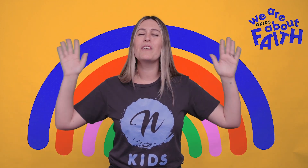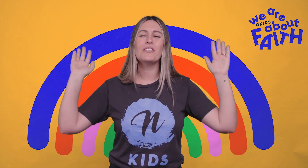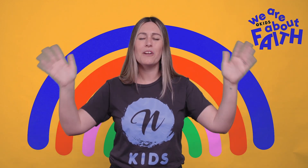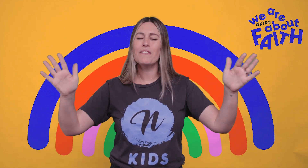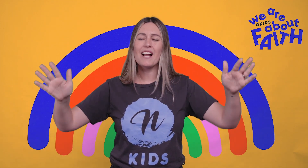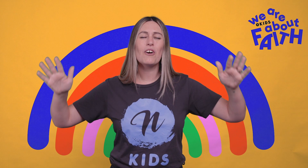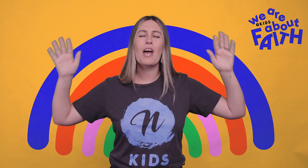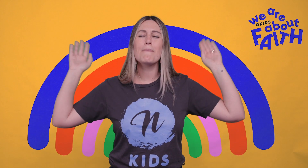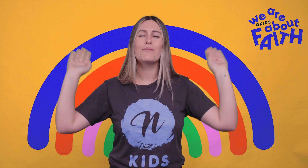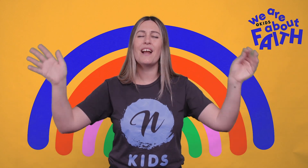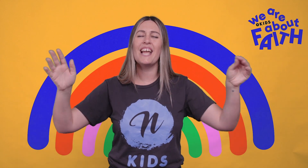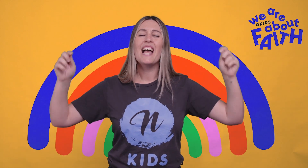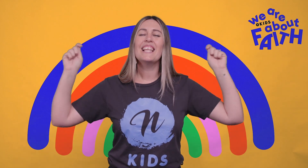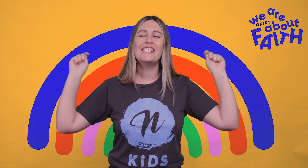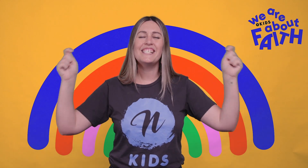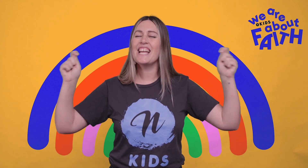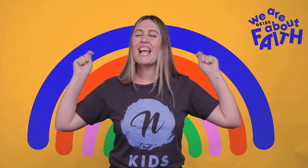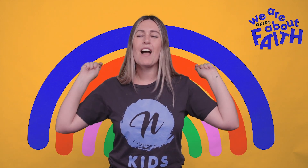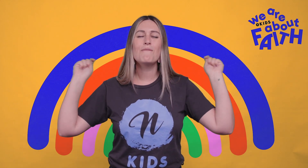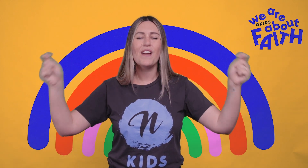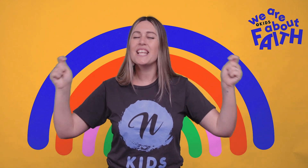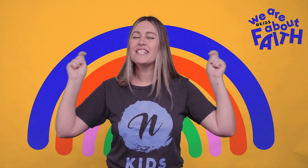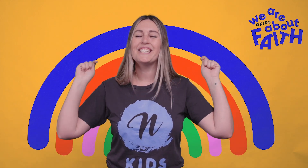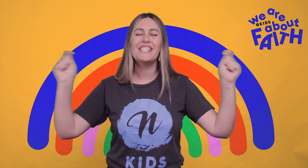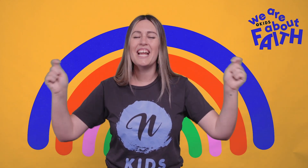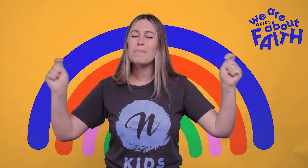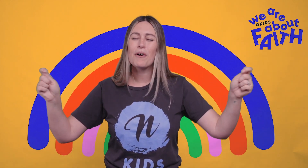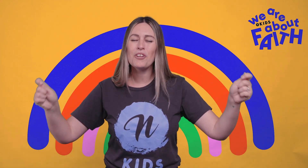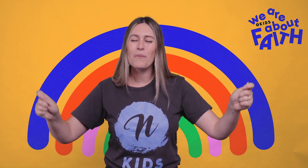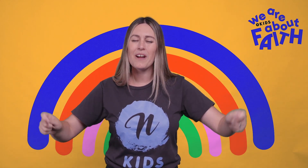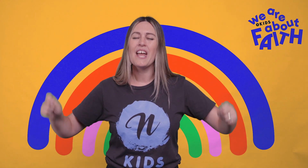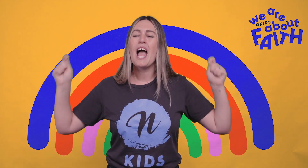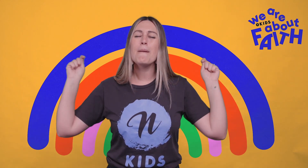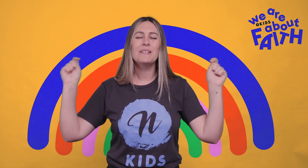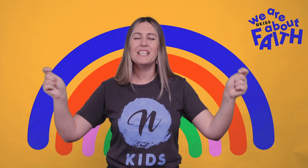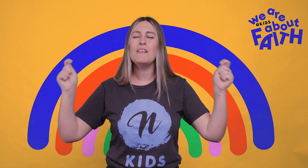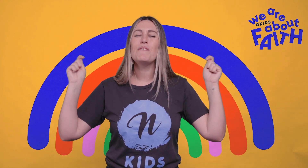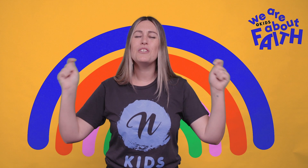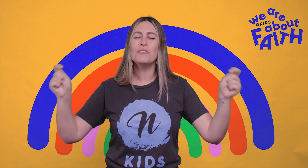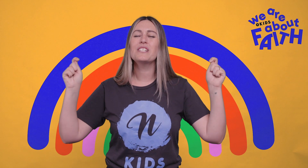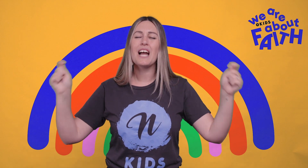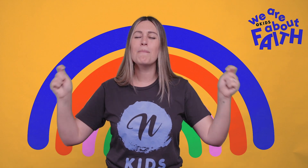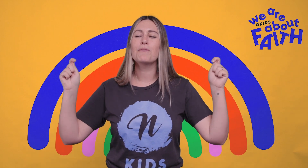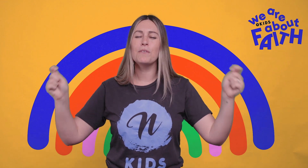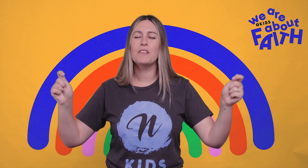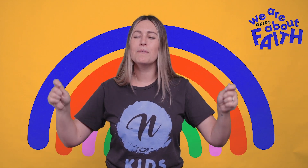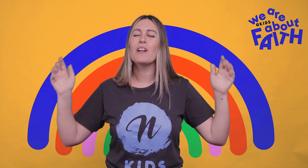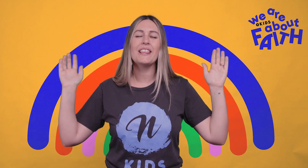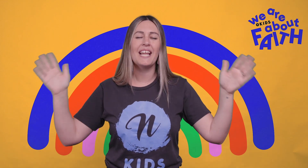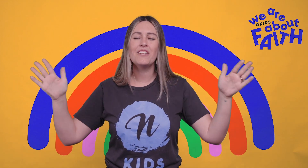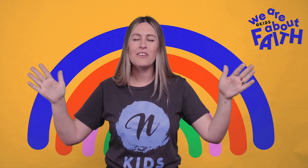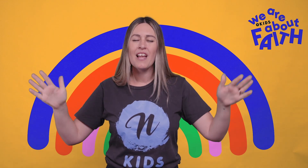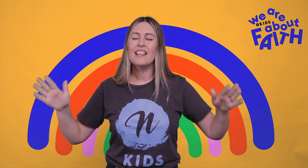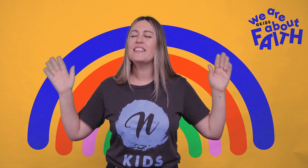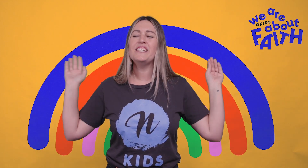miracle or a turnaround. God I pray that today they have faith to stand upon your word and believe for you to come through for them.